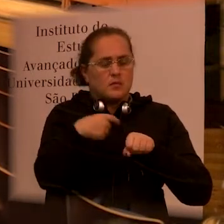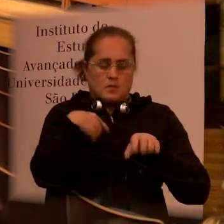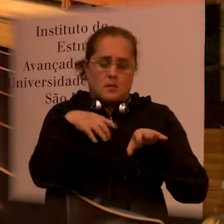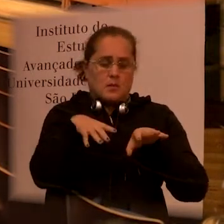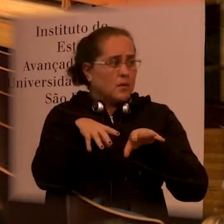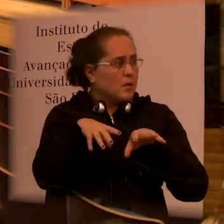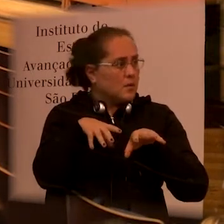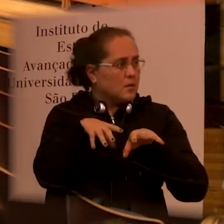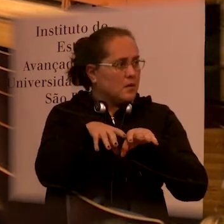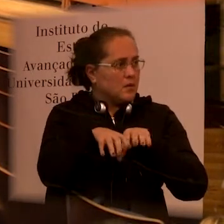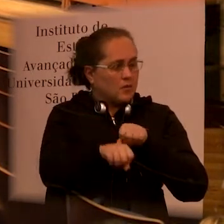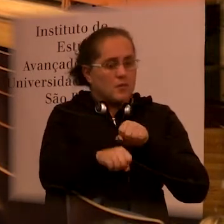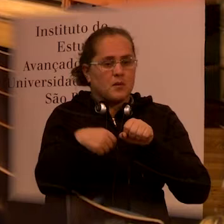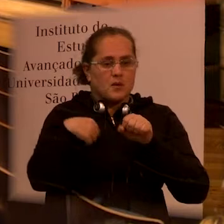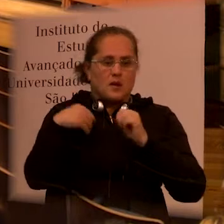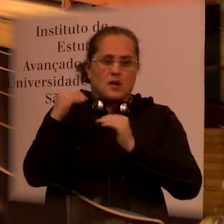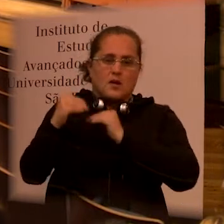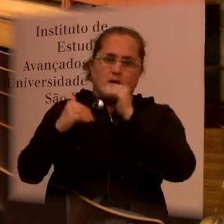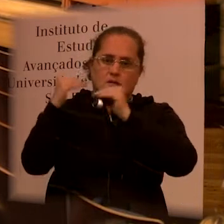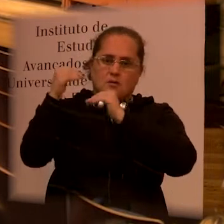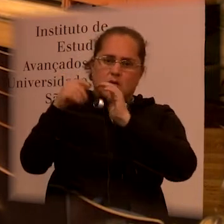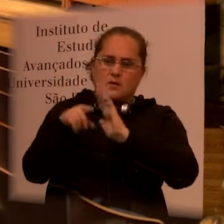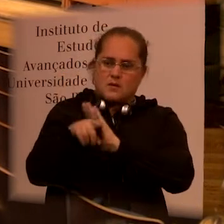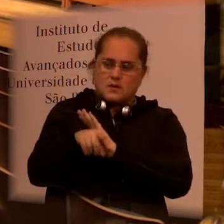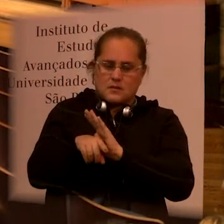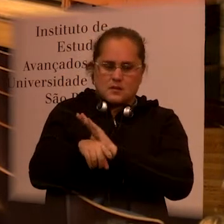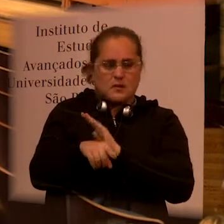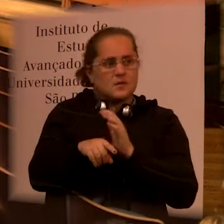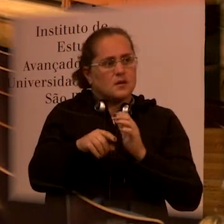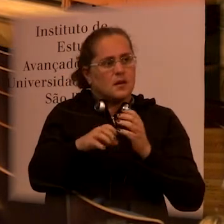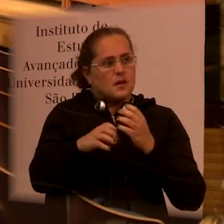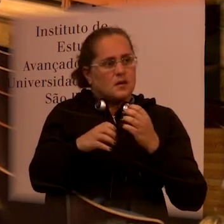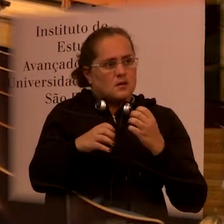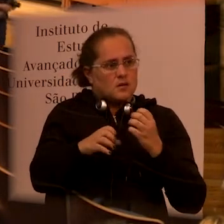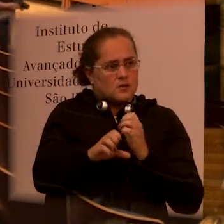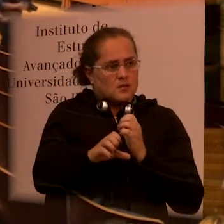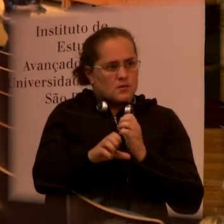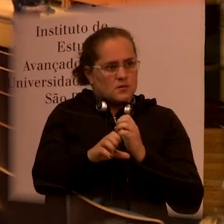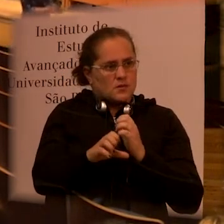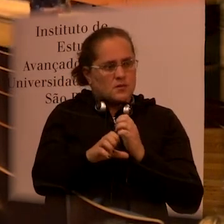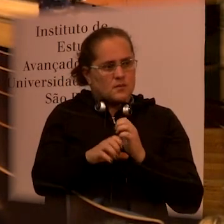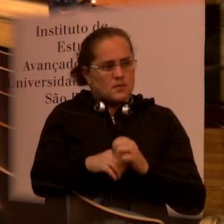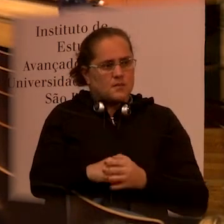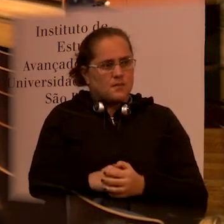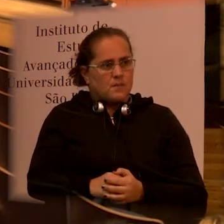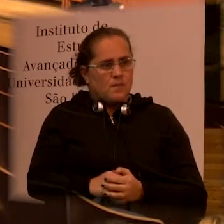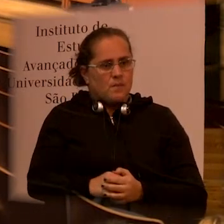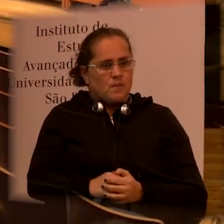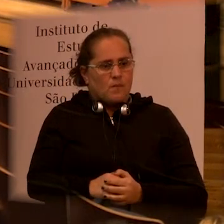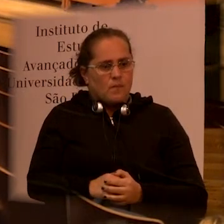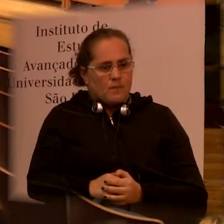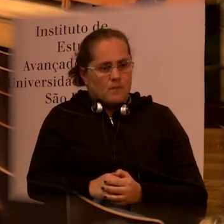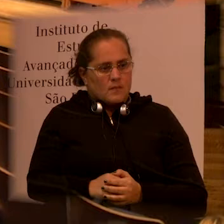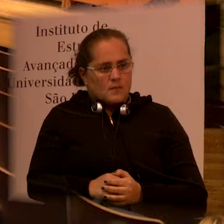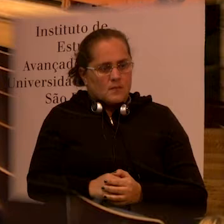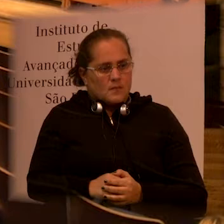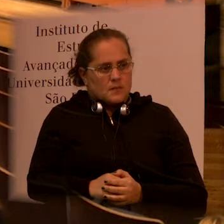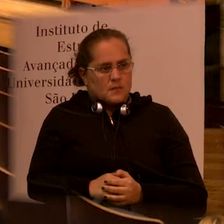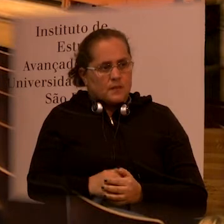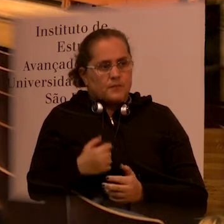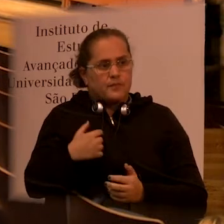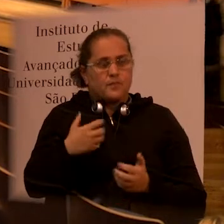addition to it, I've developed a scientific research regarding the symbolic violence against people with